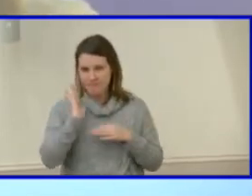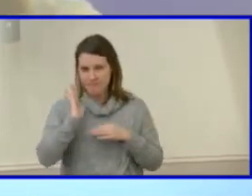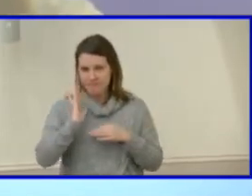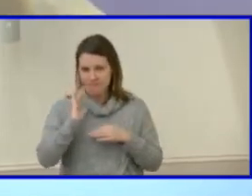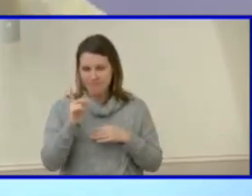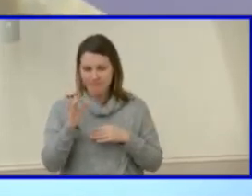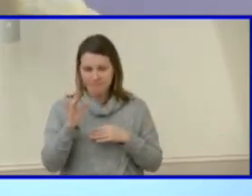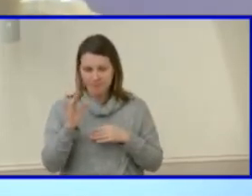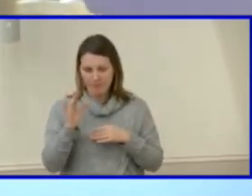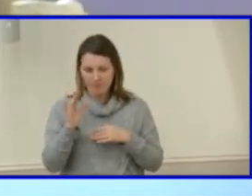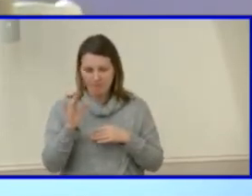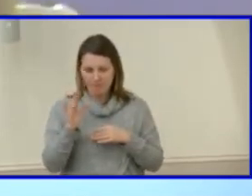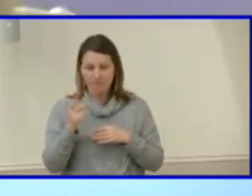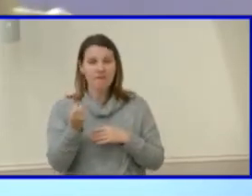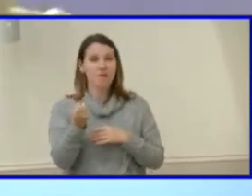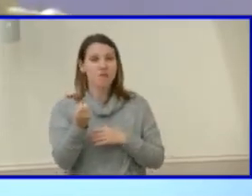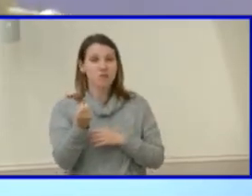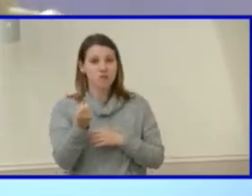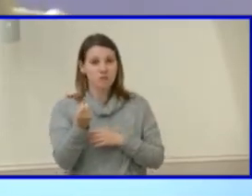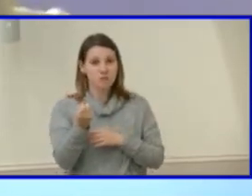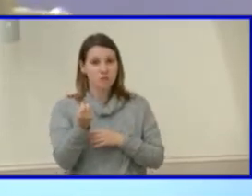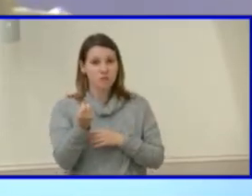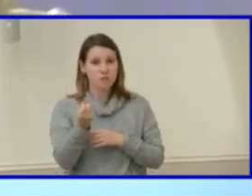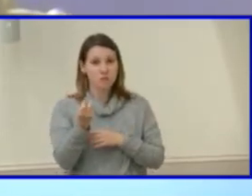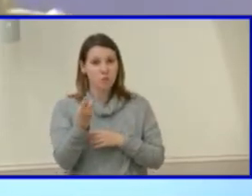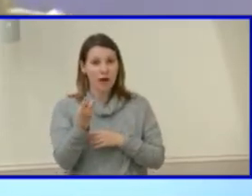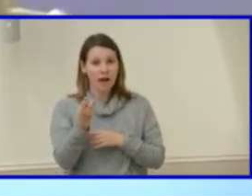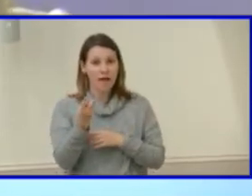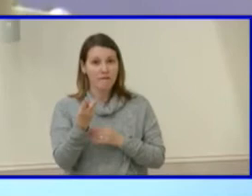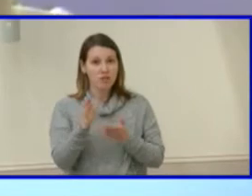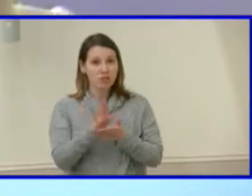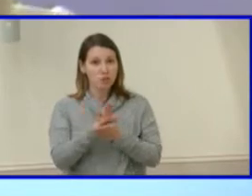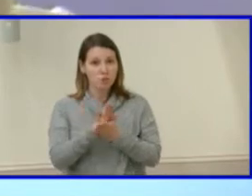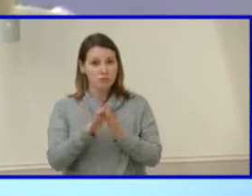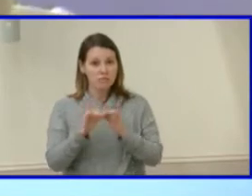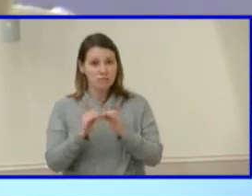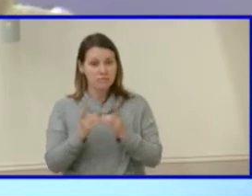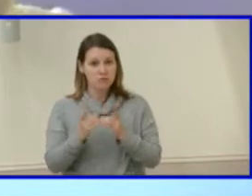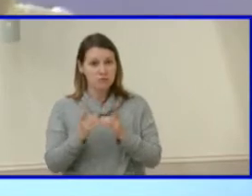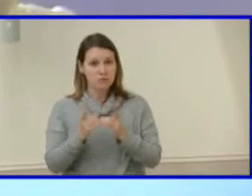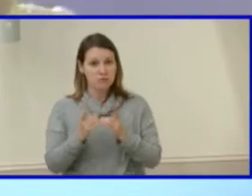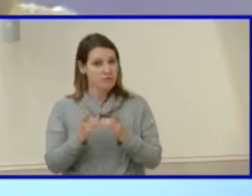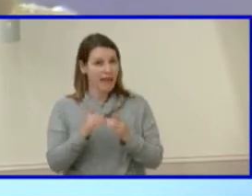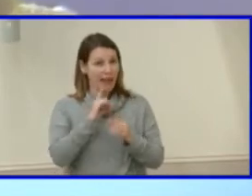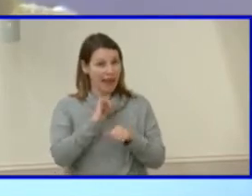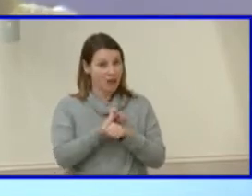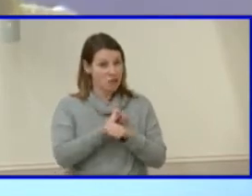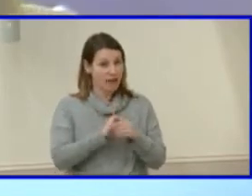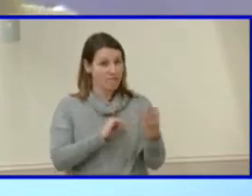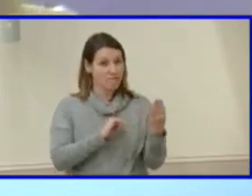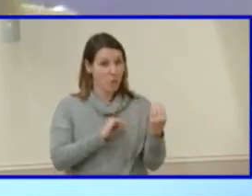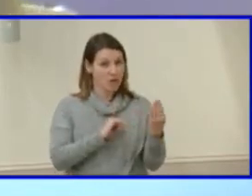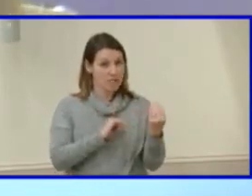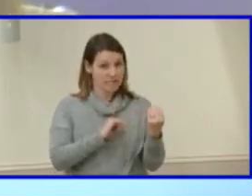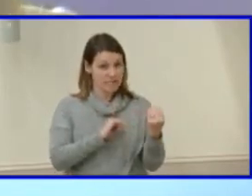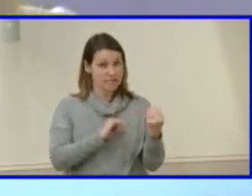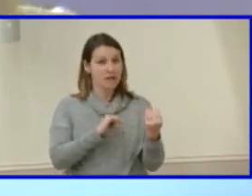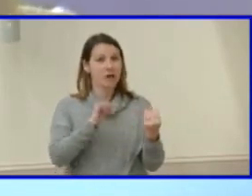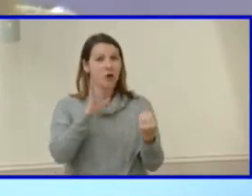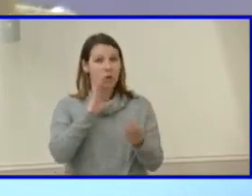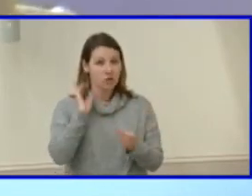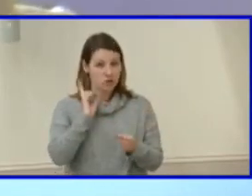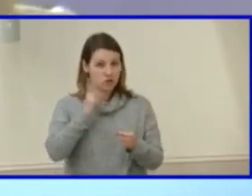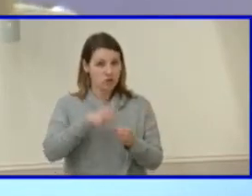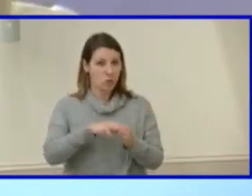school districts. It's actually soon to be 14. There are two new school districts joining and sending students to